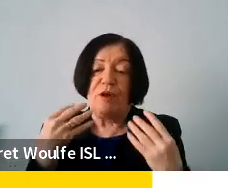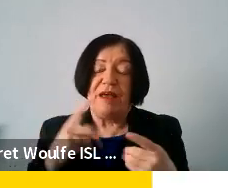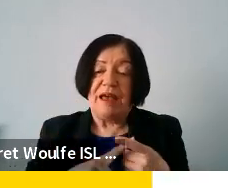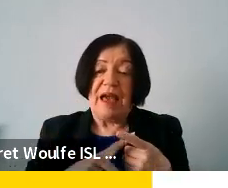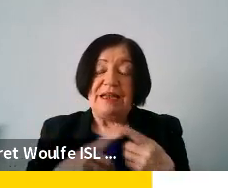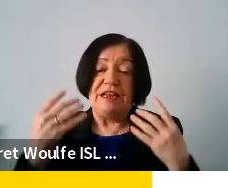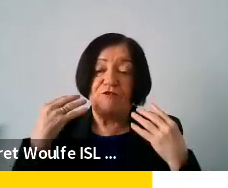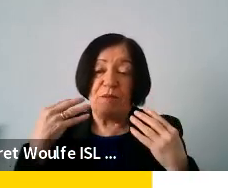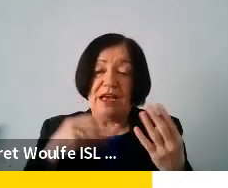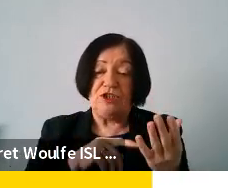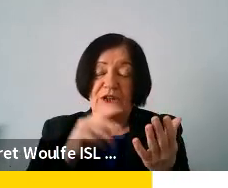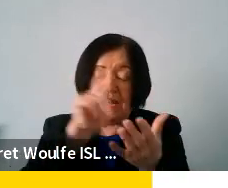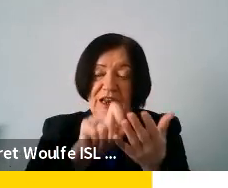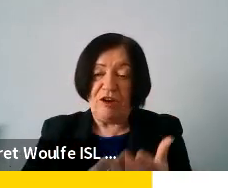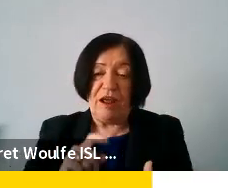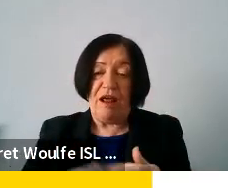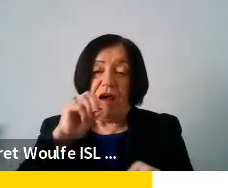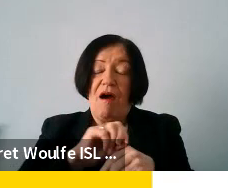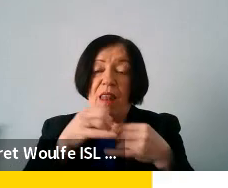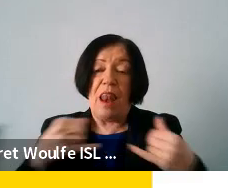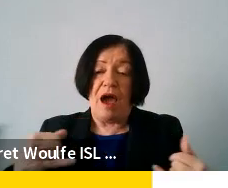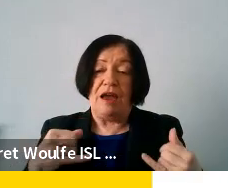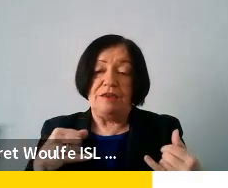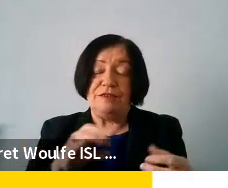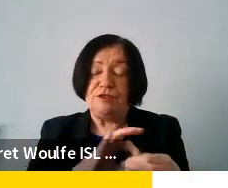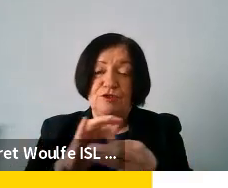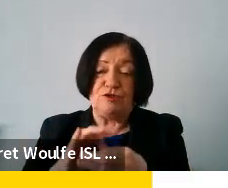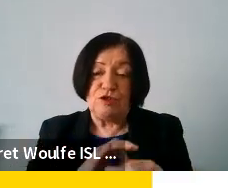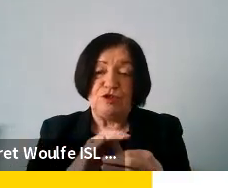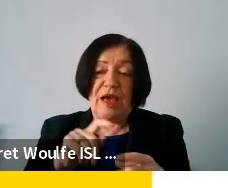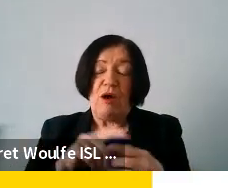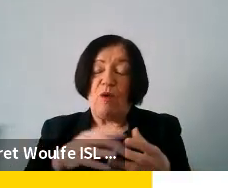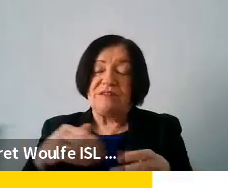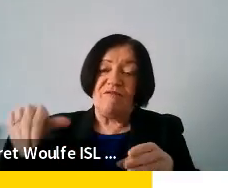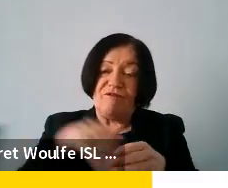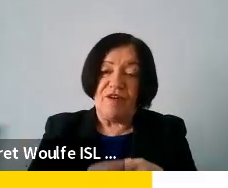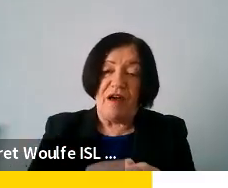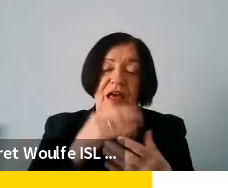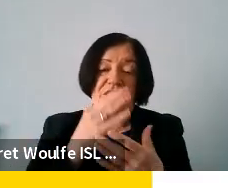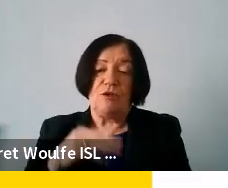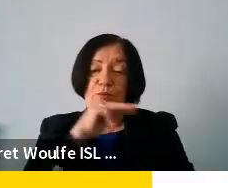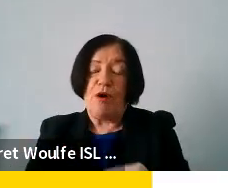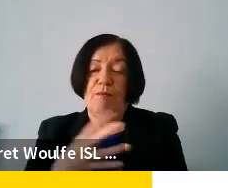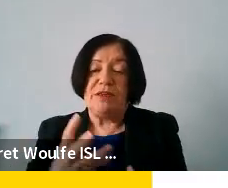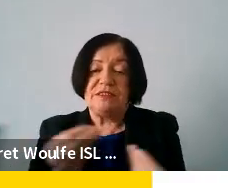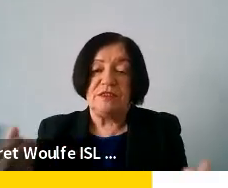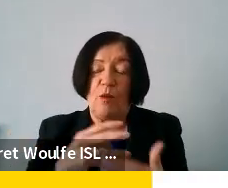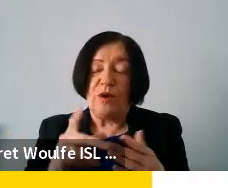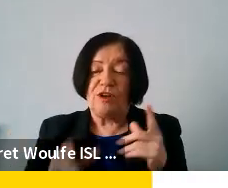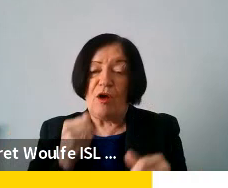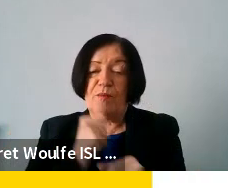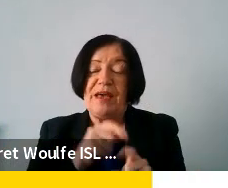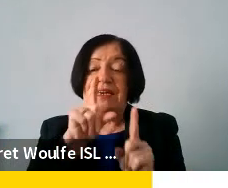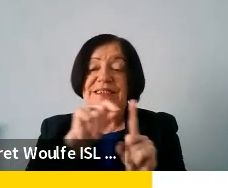literacy, online communication and collaboration, digital content creation, and safety problem solving. When we talk about